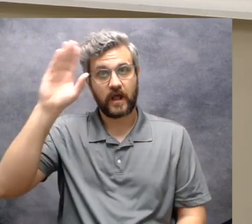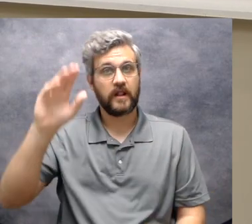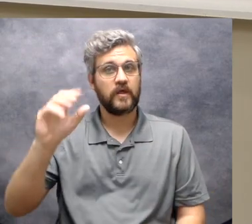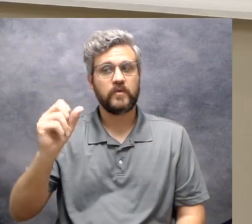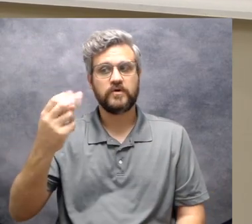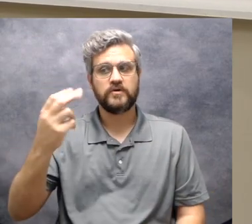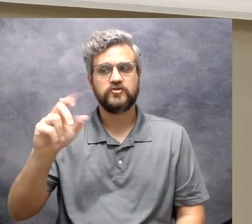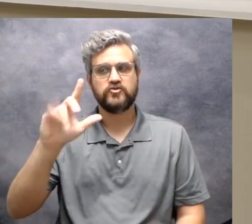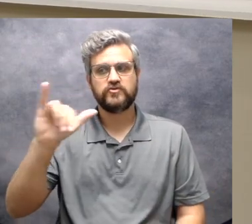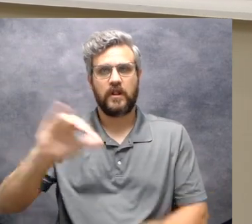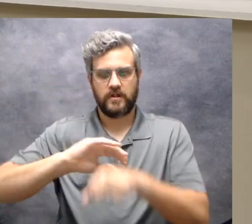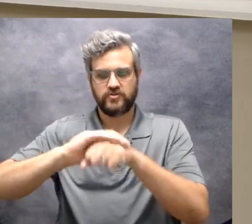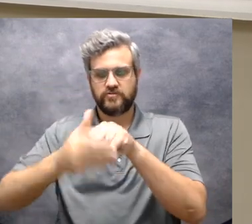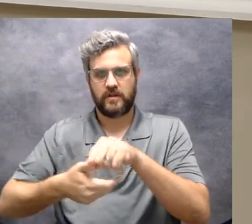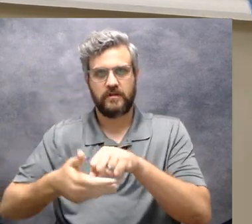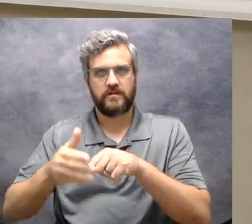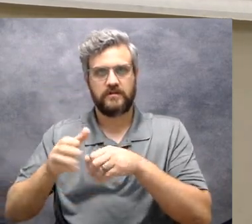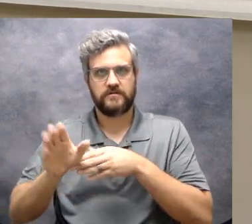shelly fish.